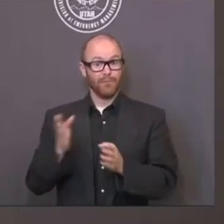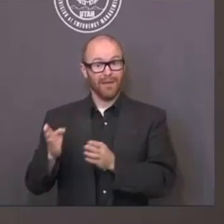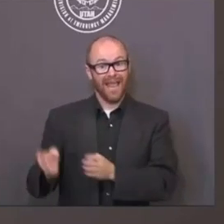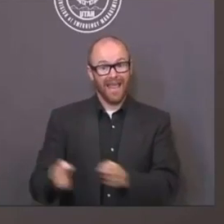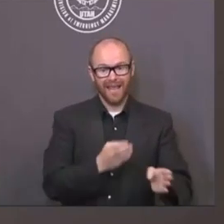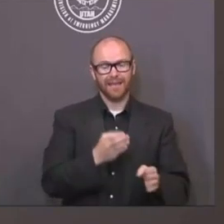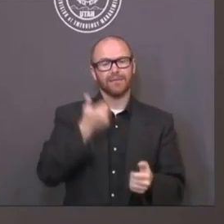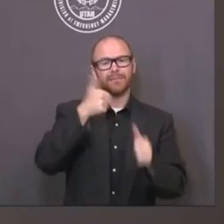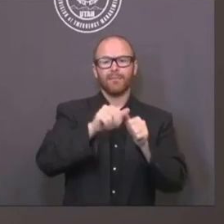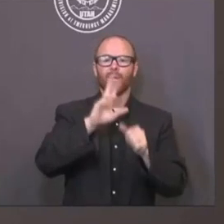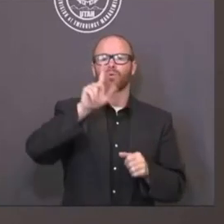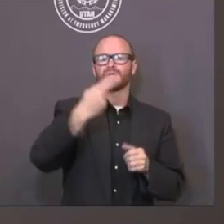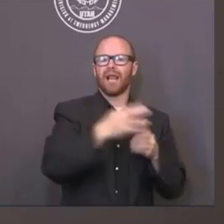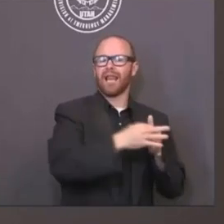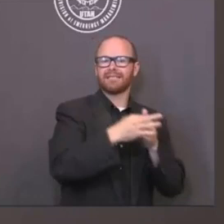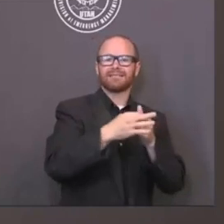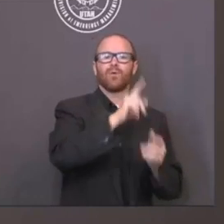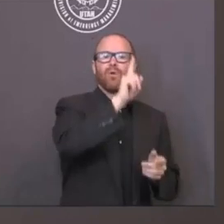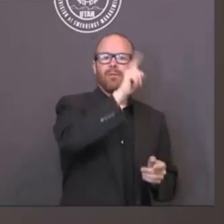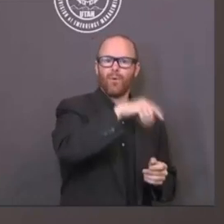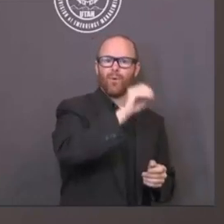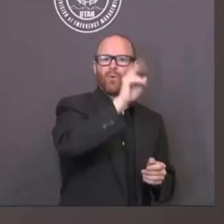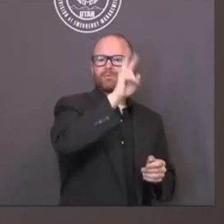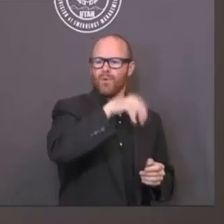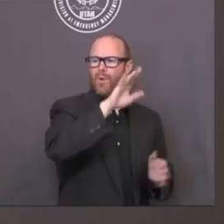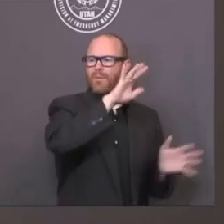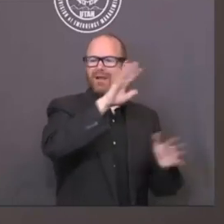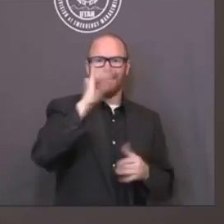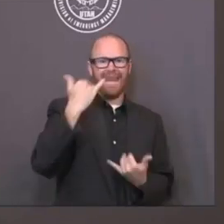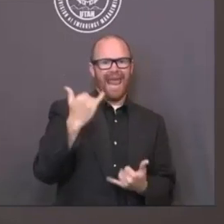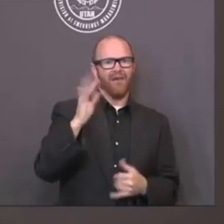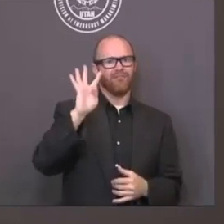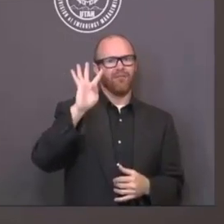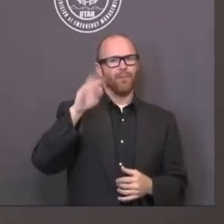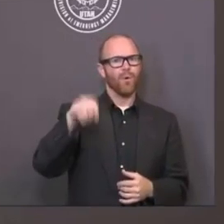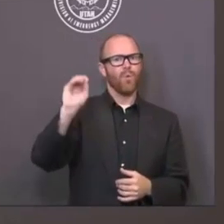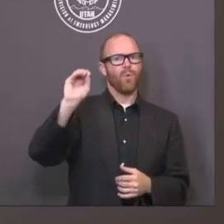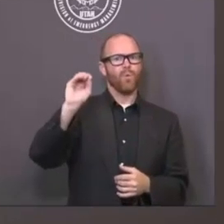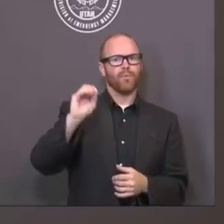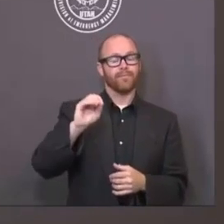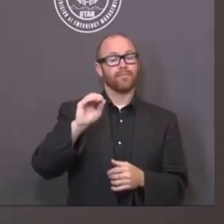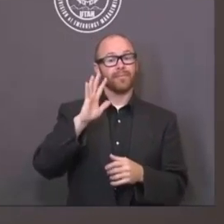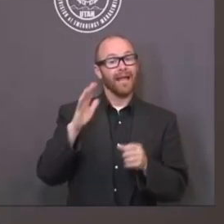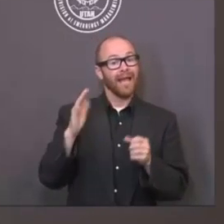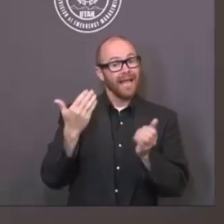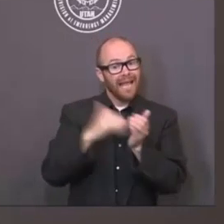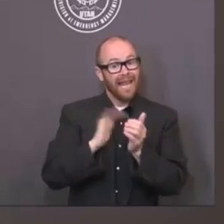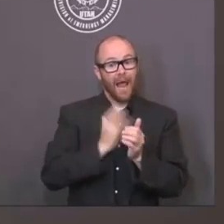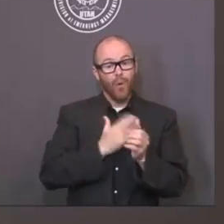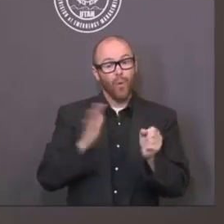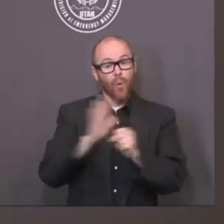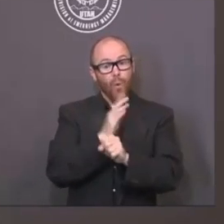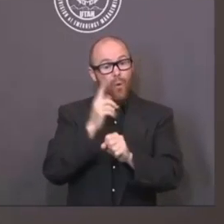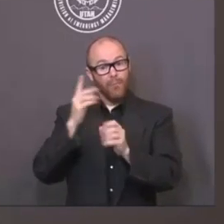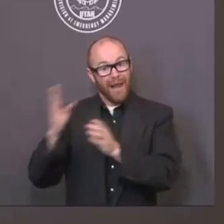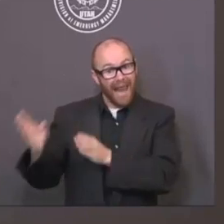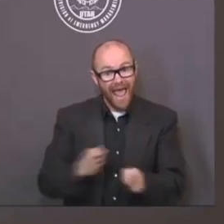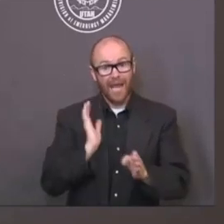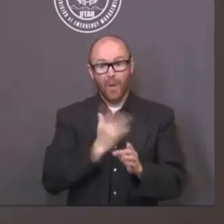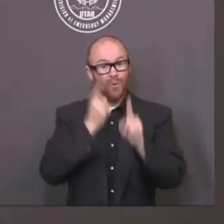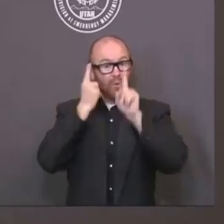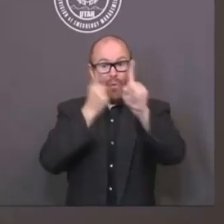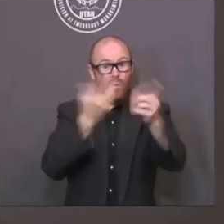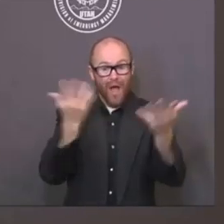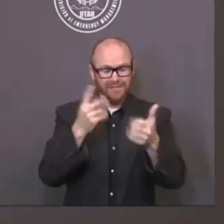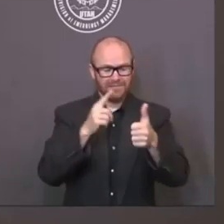lead us out of the pandemic to have minimal impact on our health and minimum impact on our